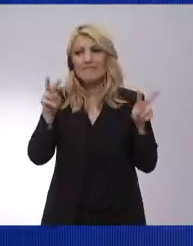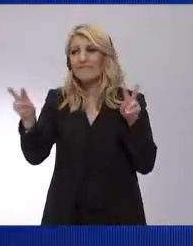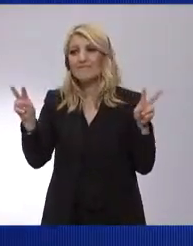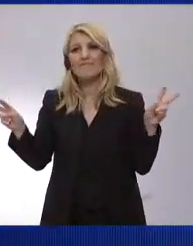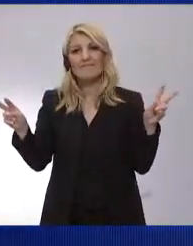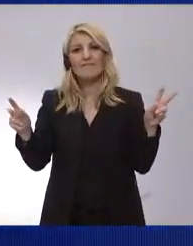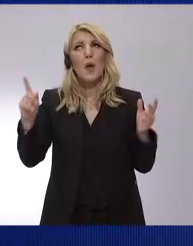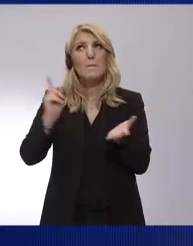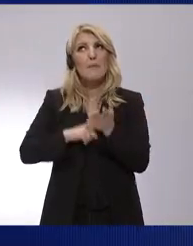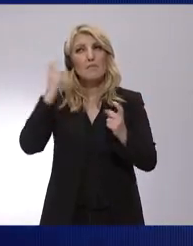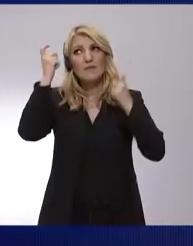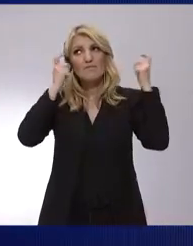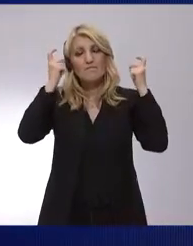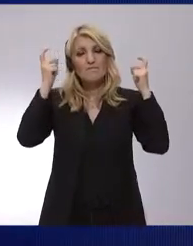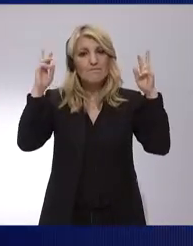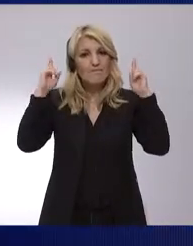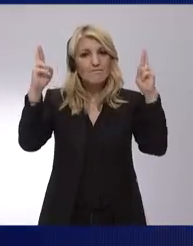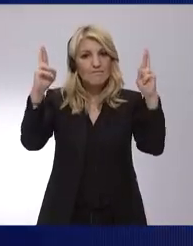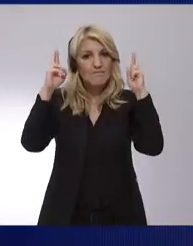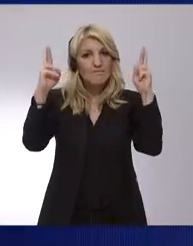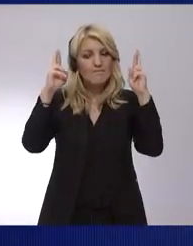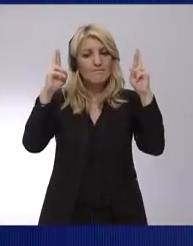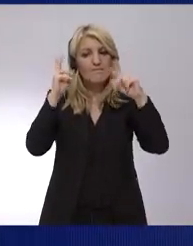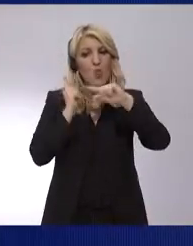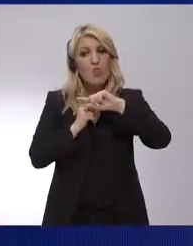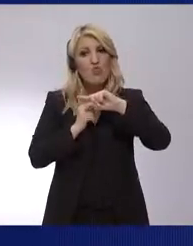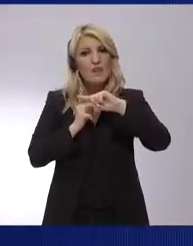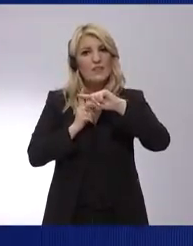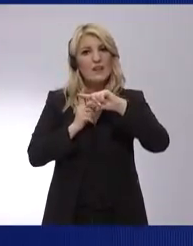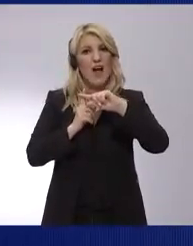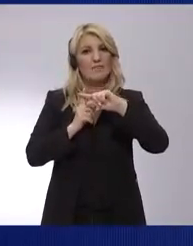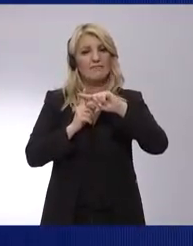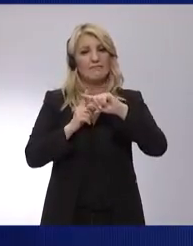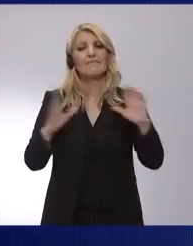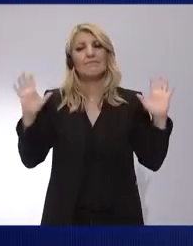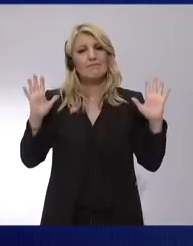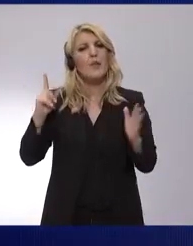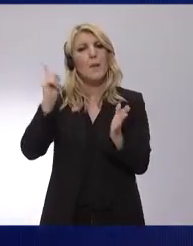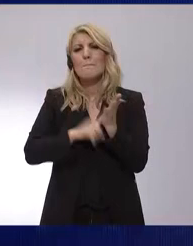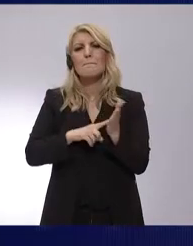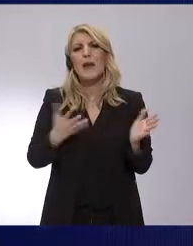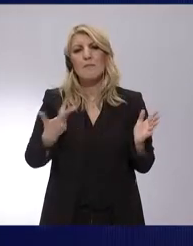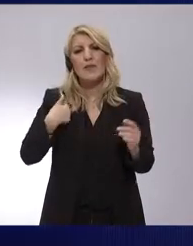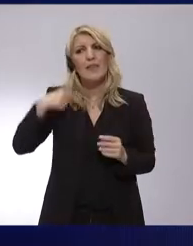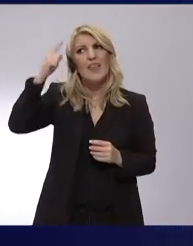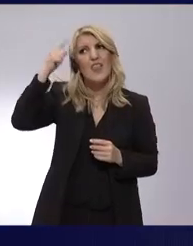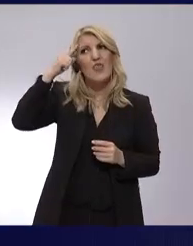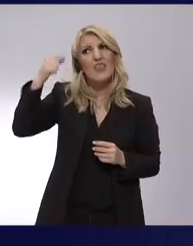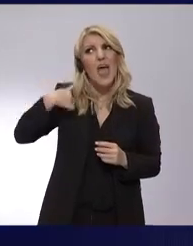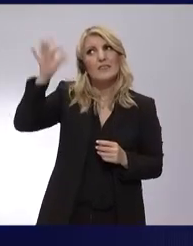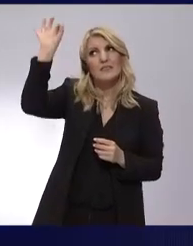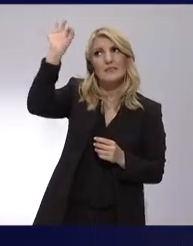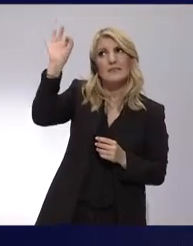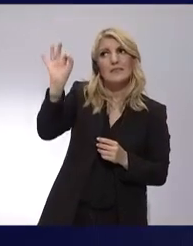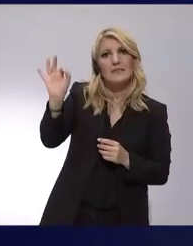and fight for our ideas. We are the powerhouse of Europe. We are the true European People's Party.